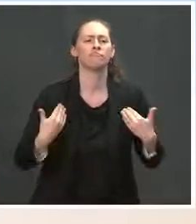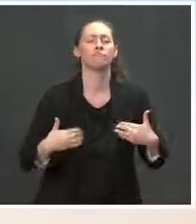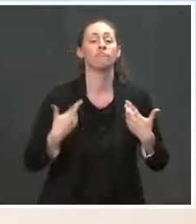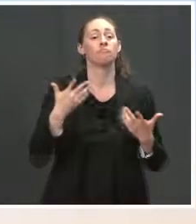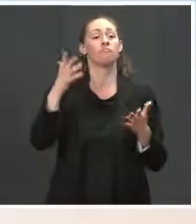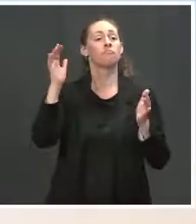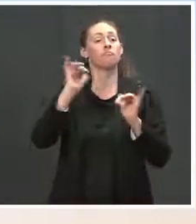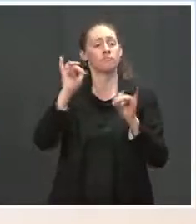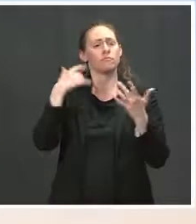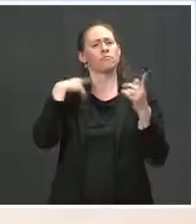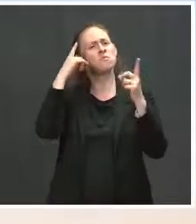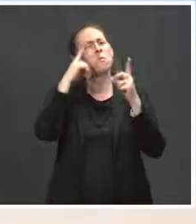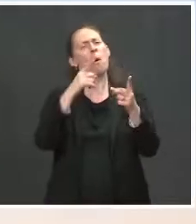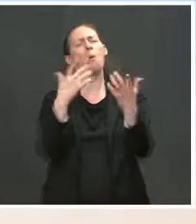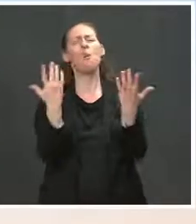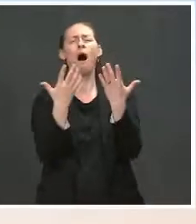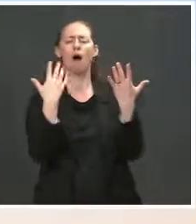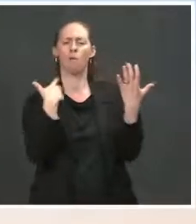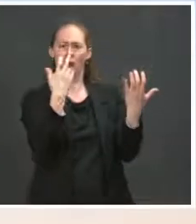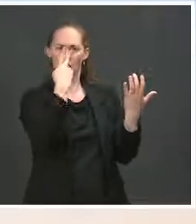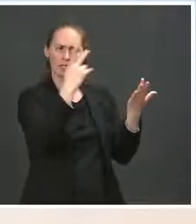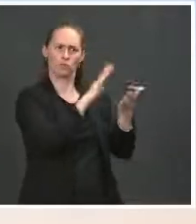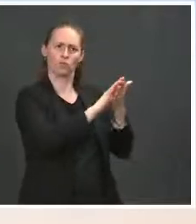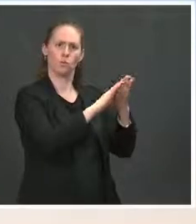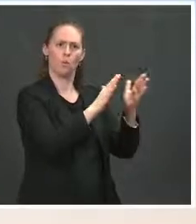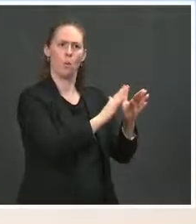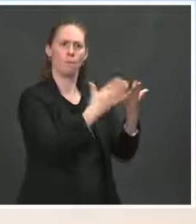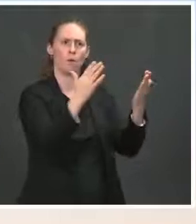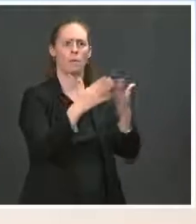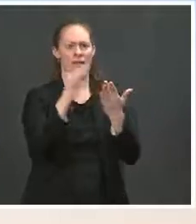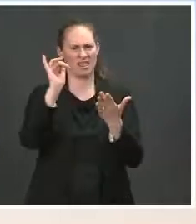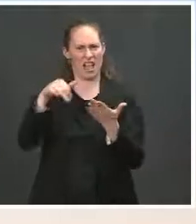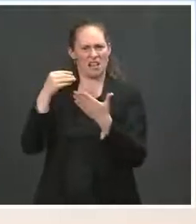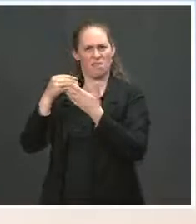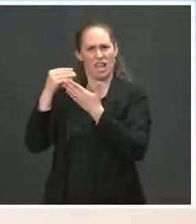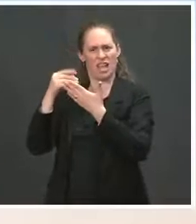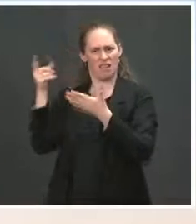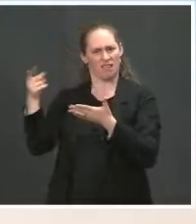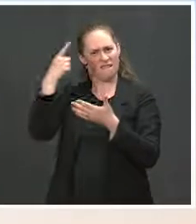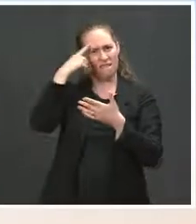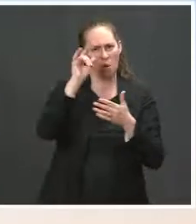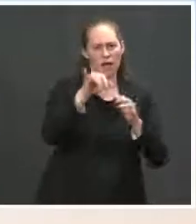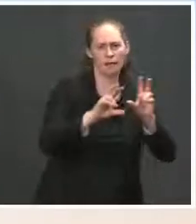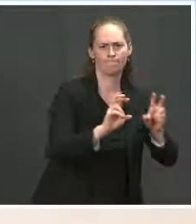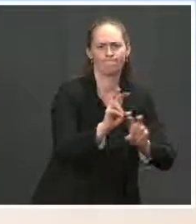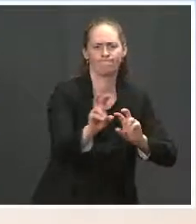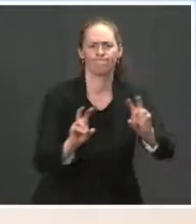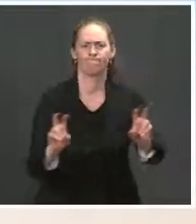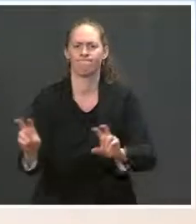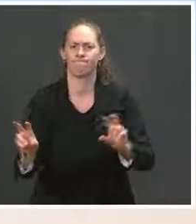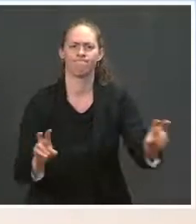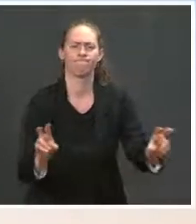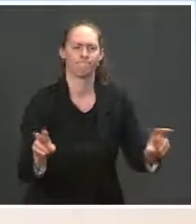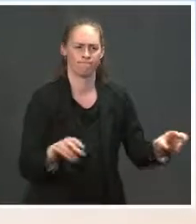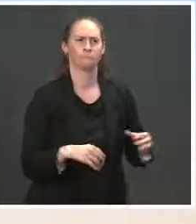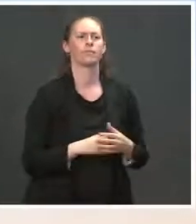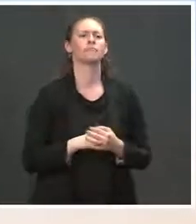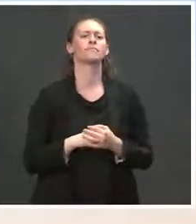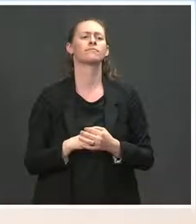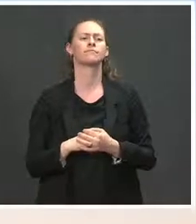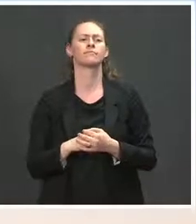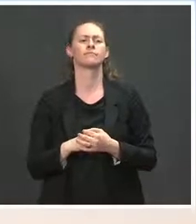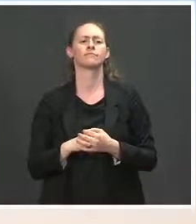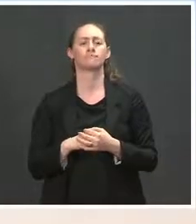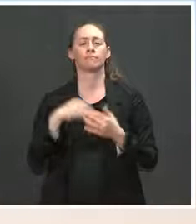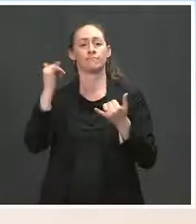equity gaps exacerbated by the pandemic. Also this week, USDA issued a broad